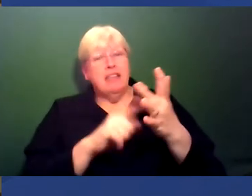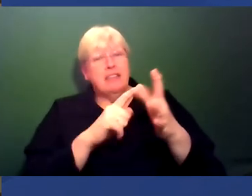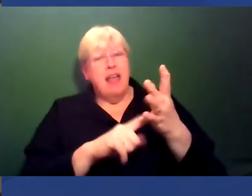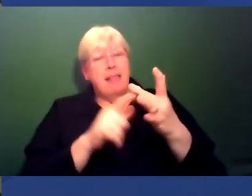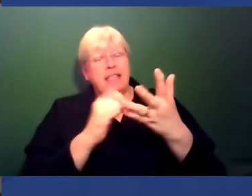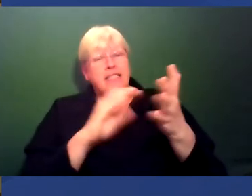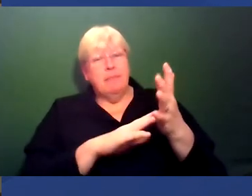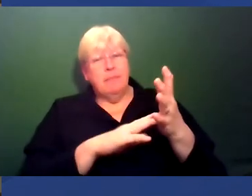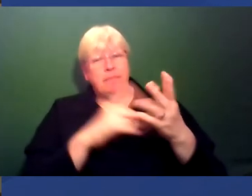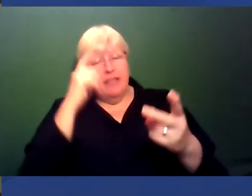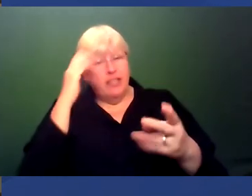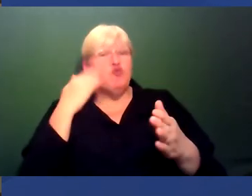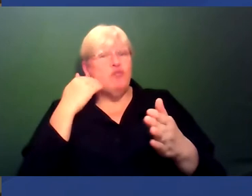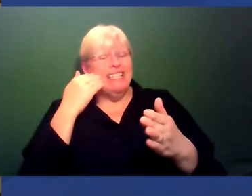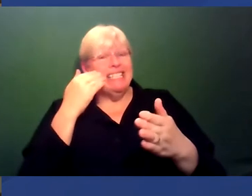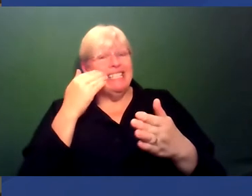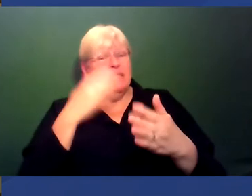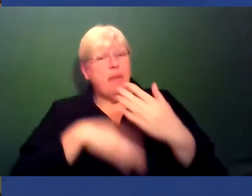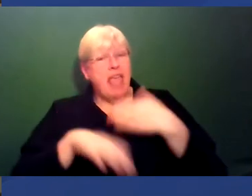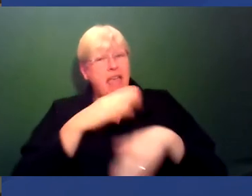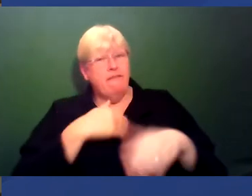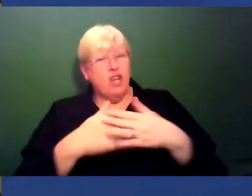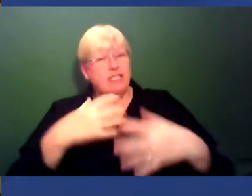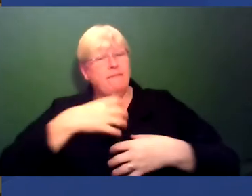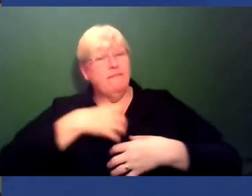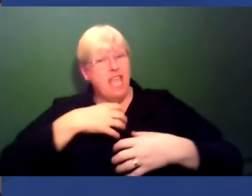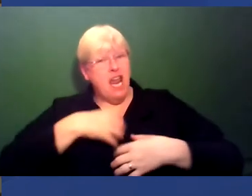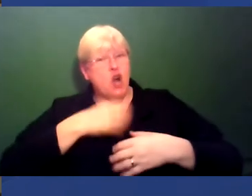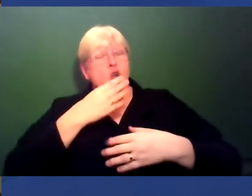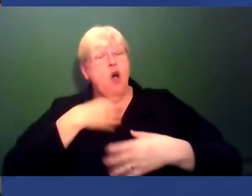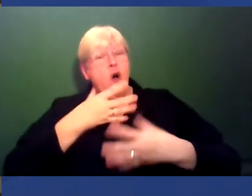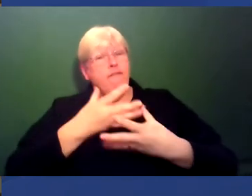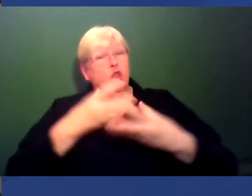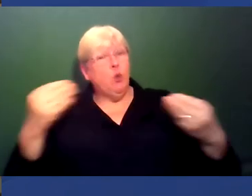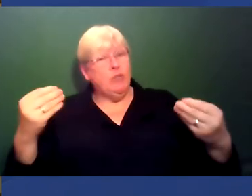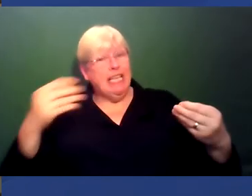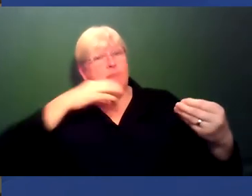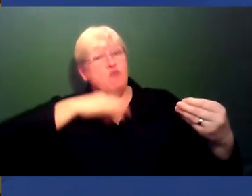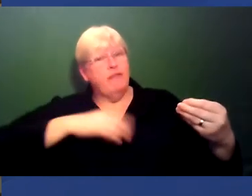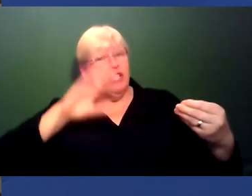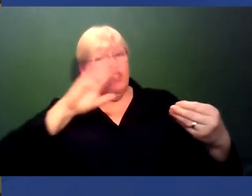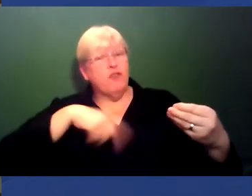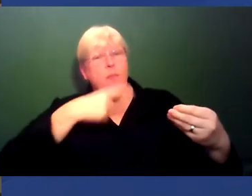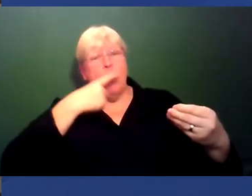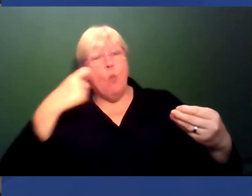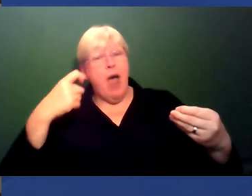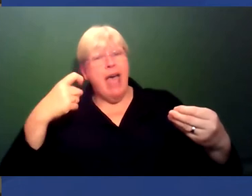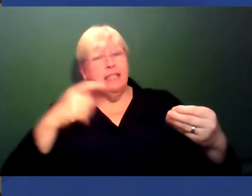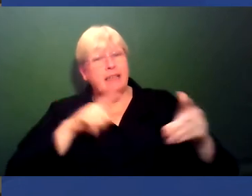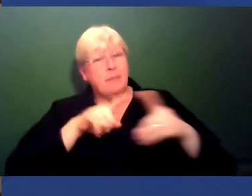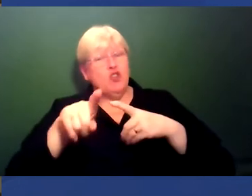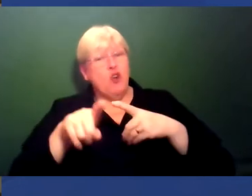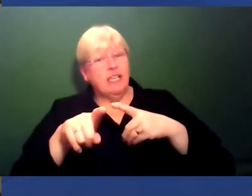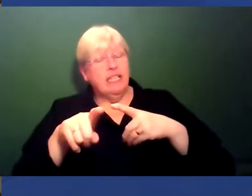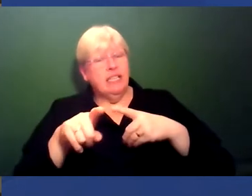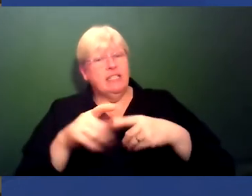manifestation of fear of losing the privileges that have been established by white majorities over racial, ethnic minorities? Wow.